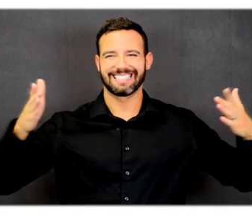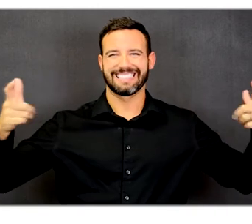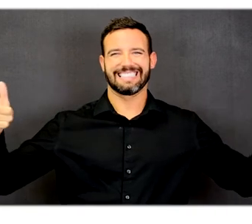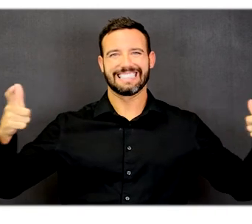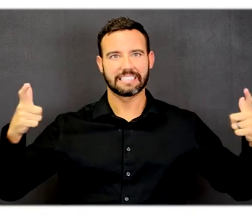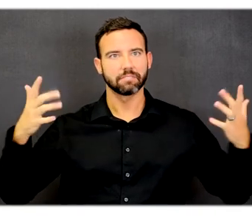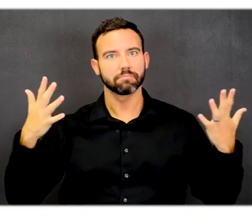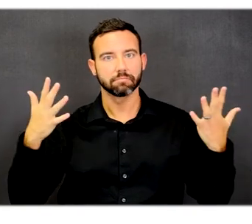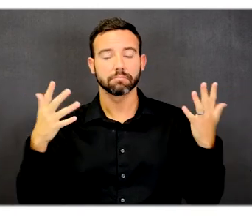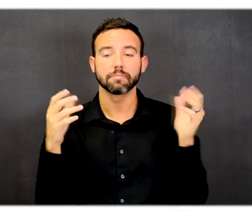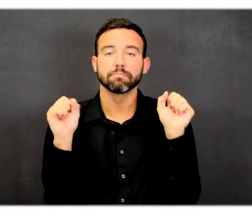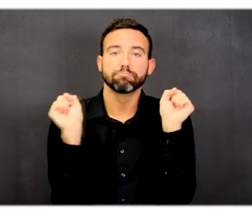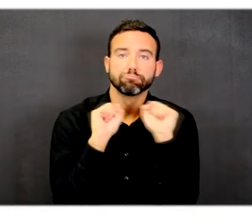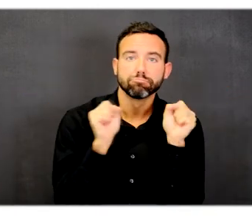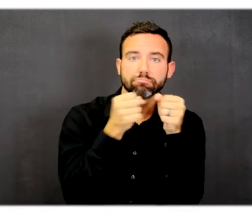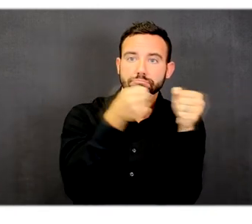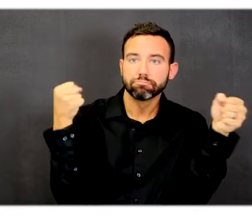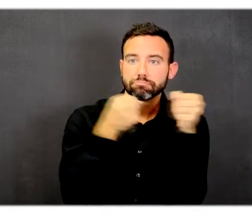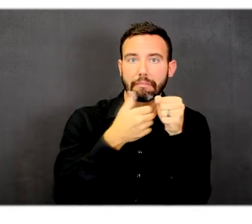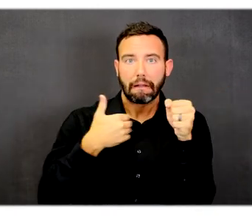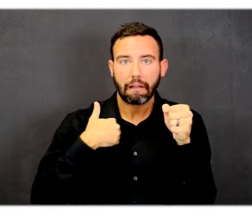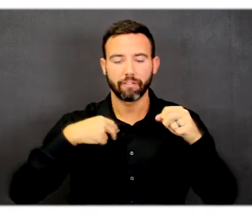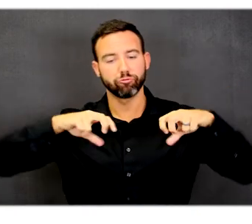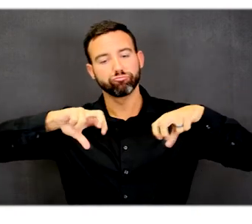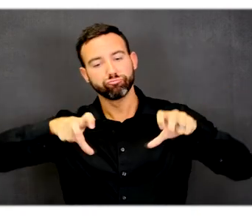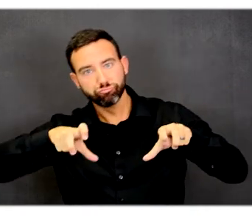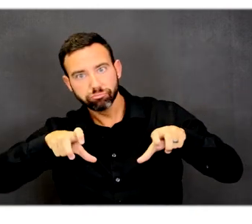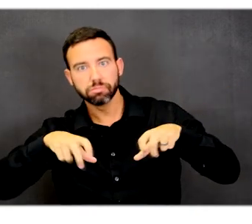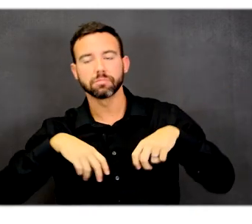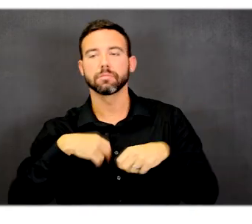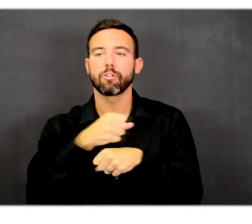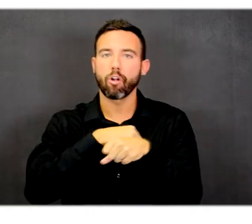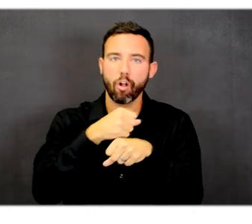that has refrigeration, sinks, and coffee makers.